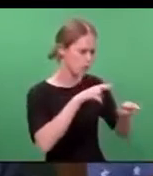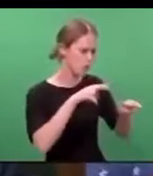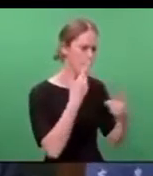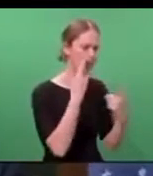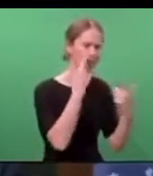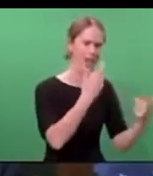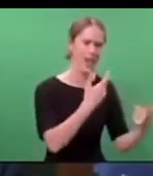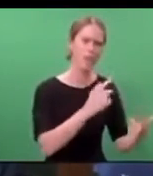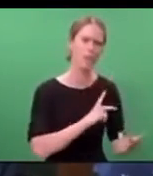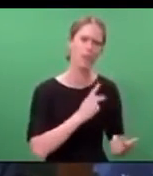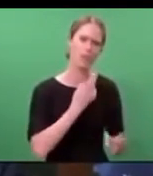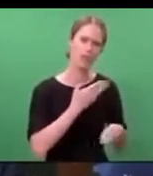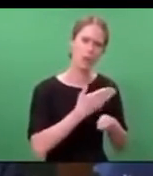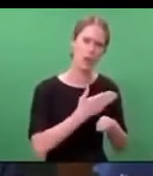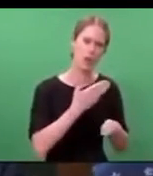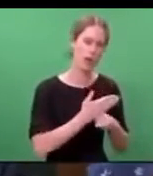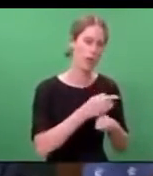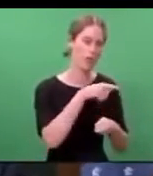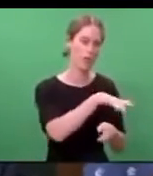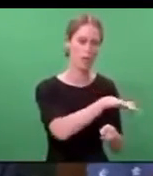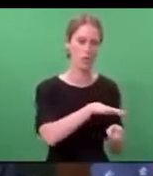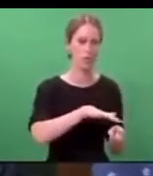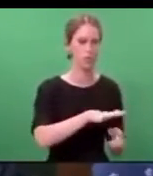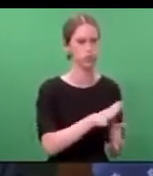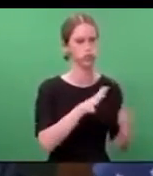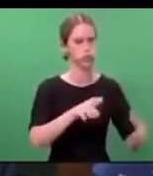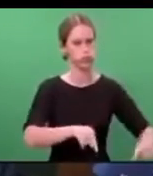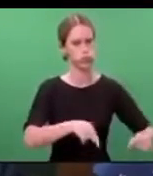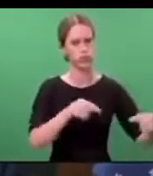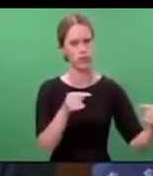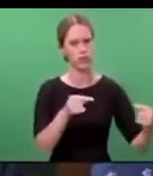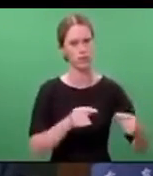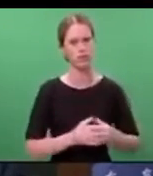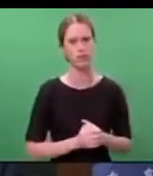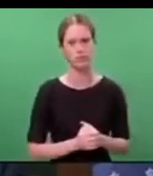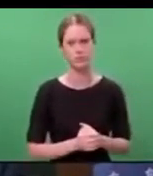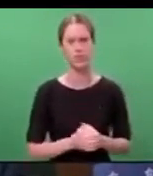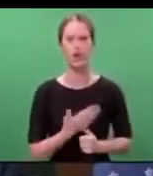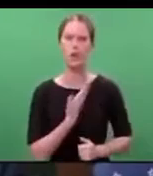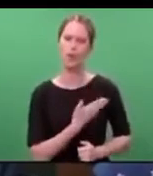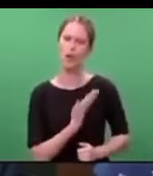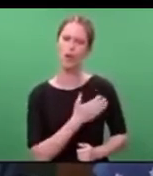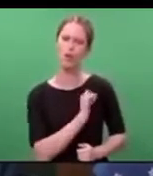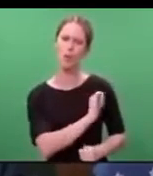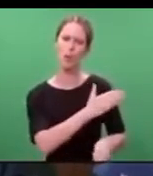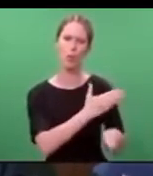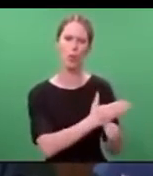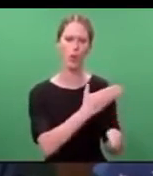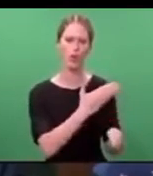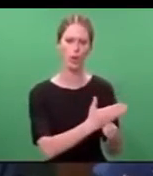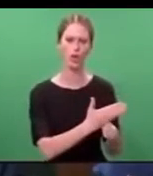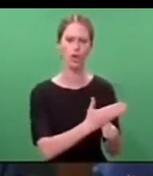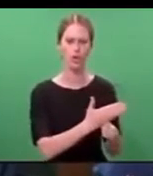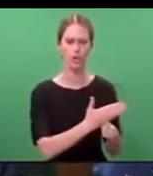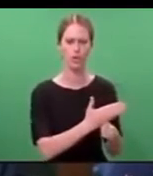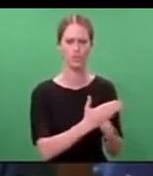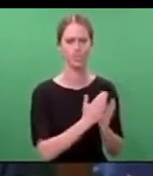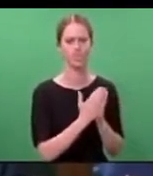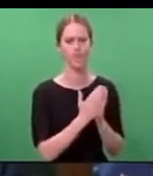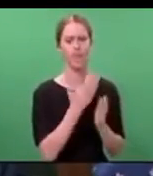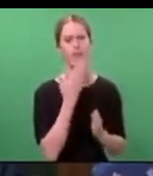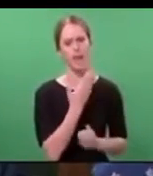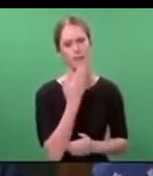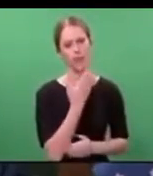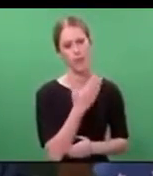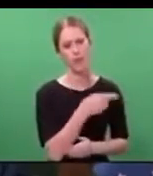your professionalism in the face of extraordinary challenges. We are proud of your work and incredibly grateful for